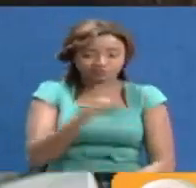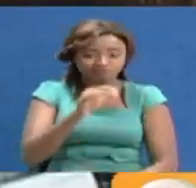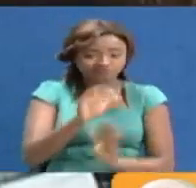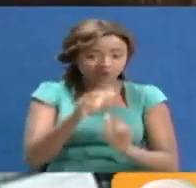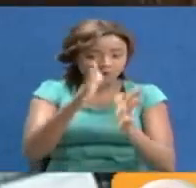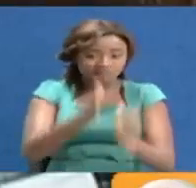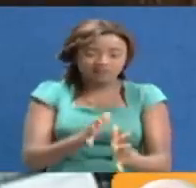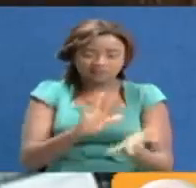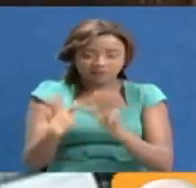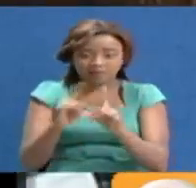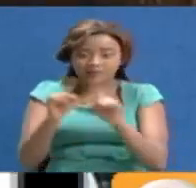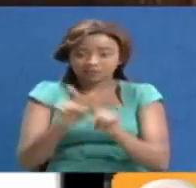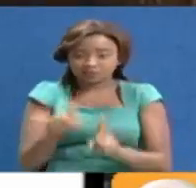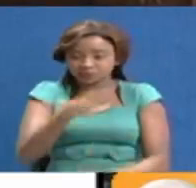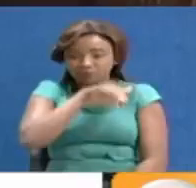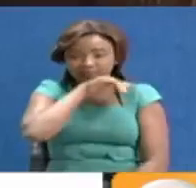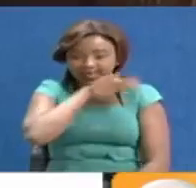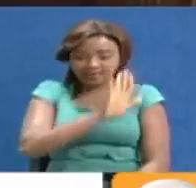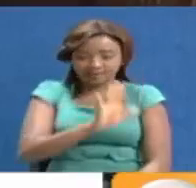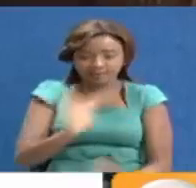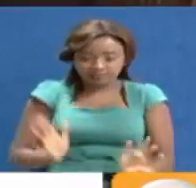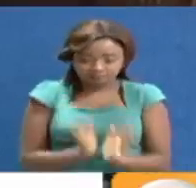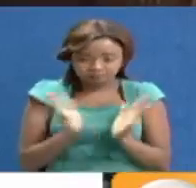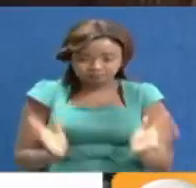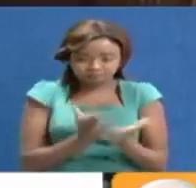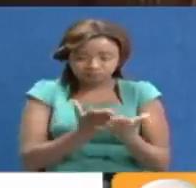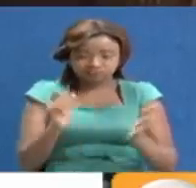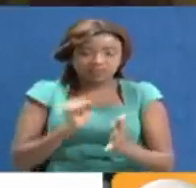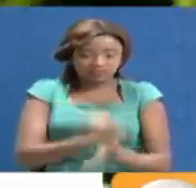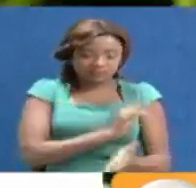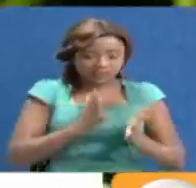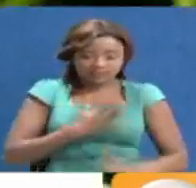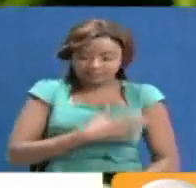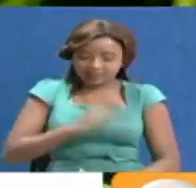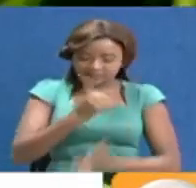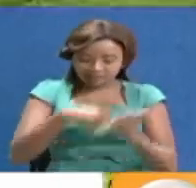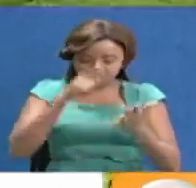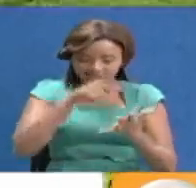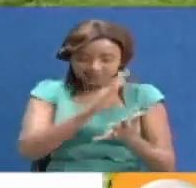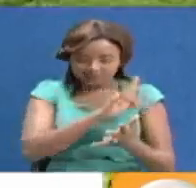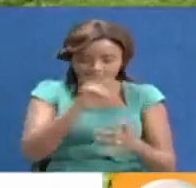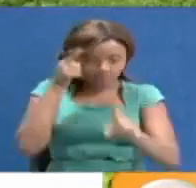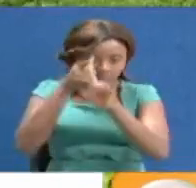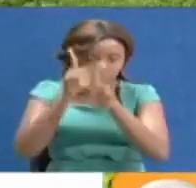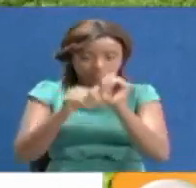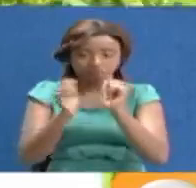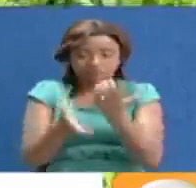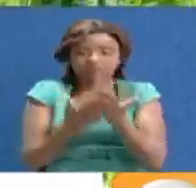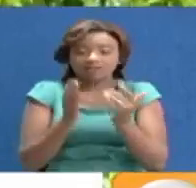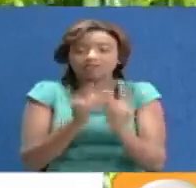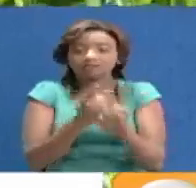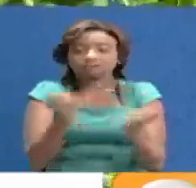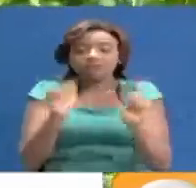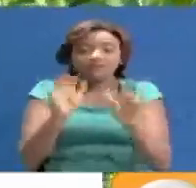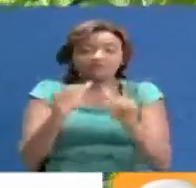Awali kinara wa ODM, Raila Odinga, alihimiza maseneta kupitisho mswada huo kama njiya moja ya kwa kikisha kwa ukulima wa